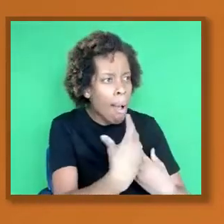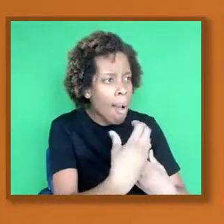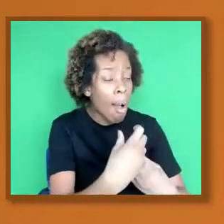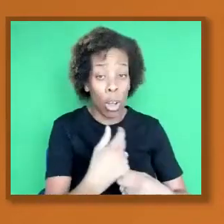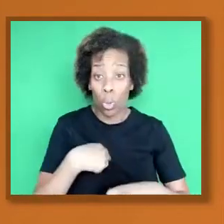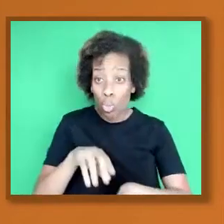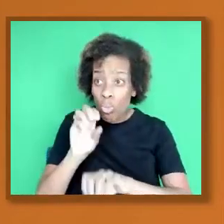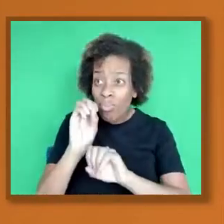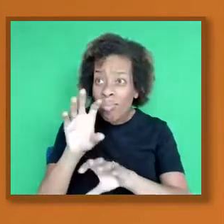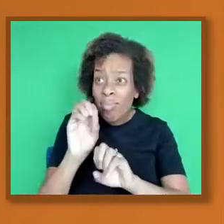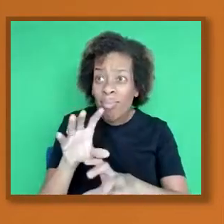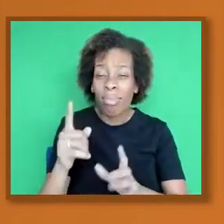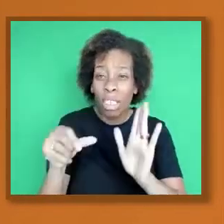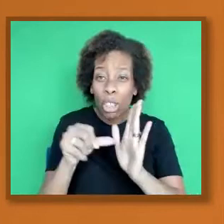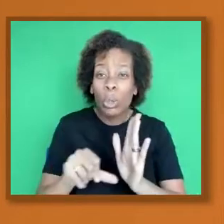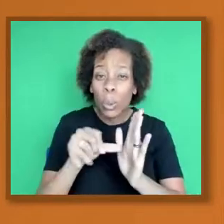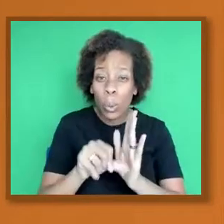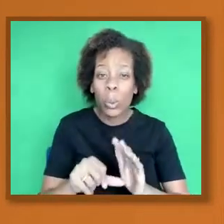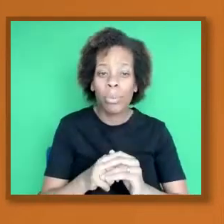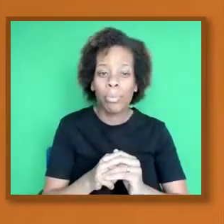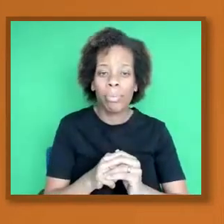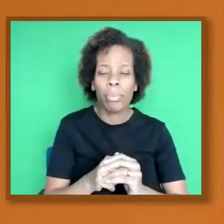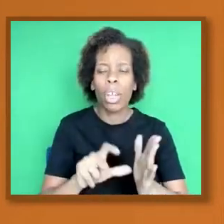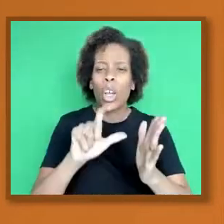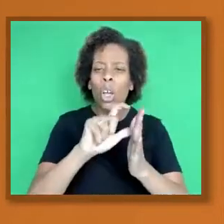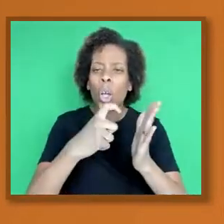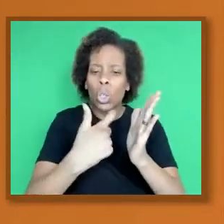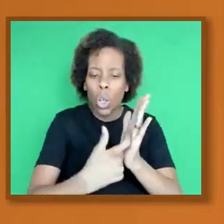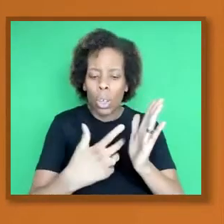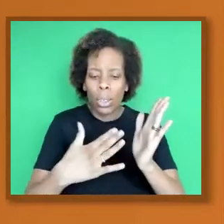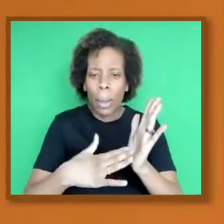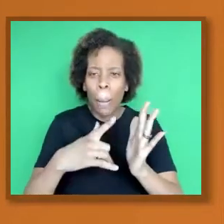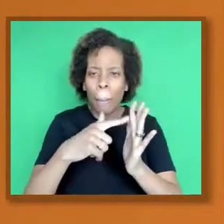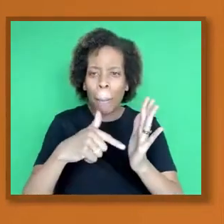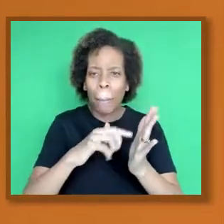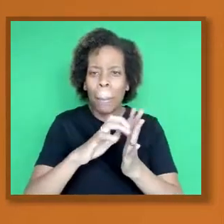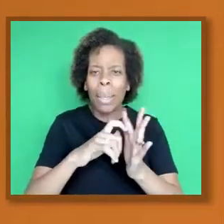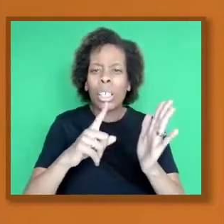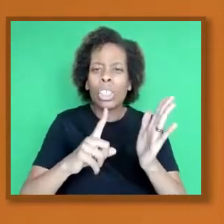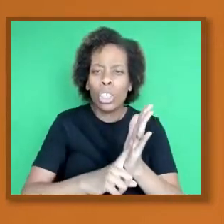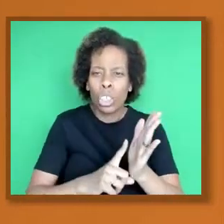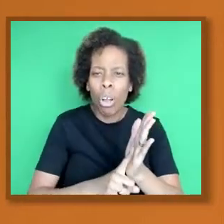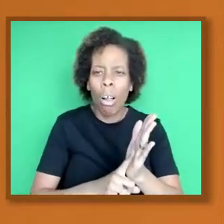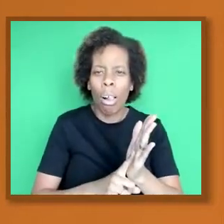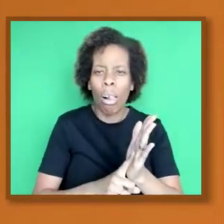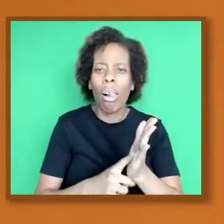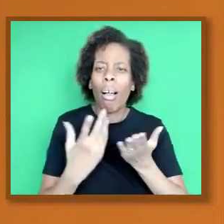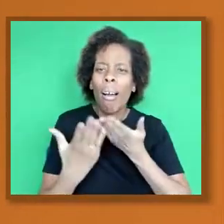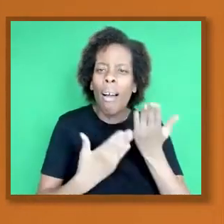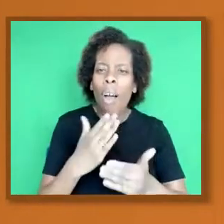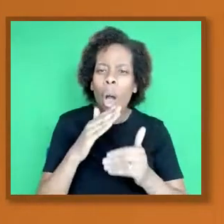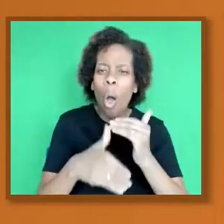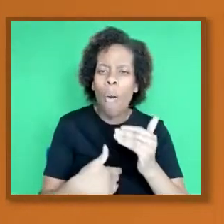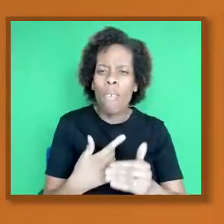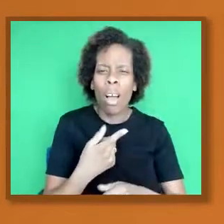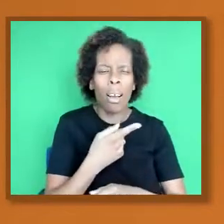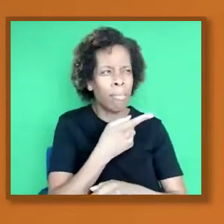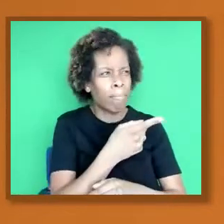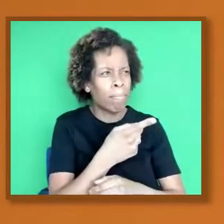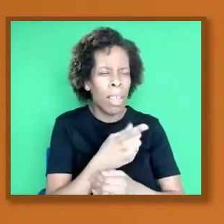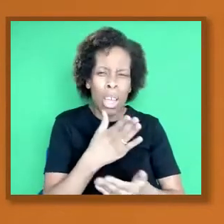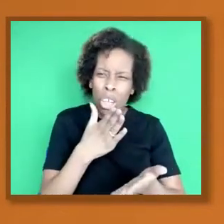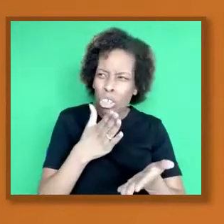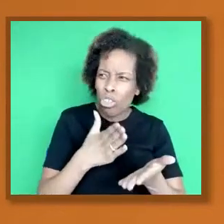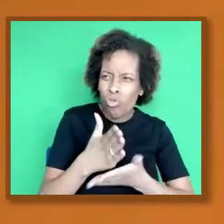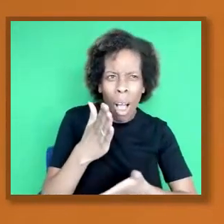Dr. Mitchell talked about the issue of trust. And that was, that is so